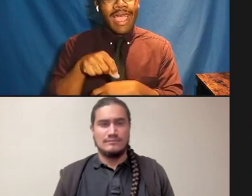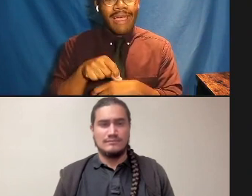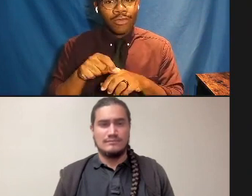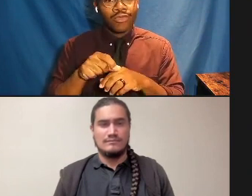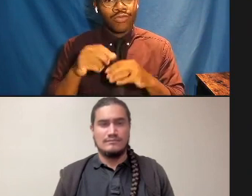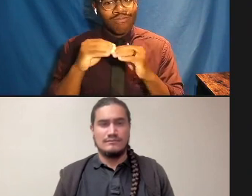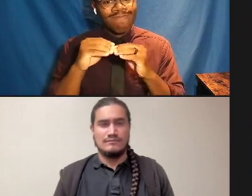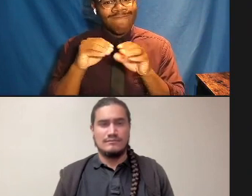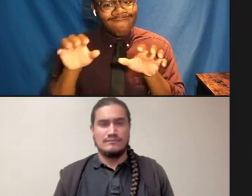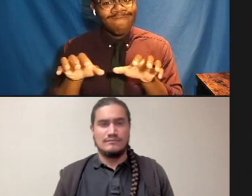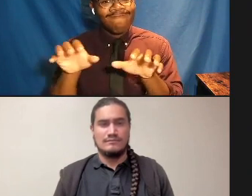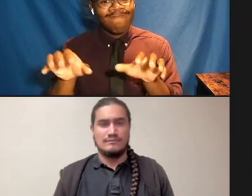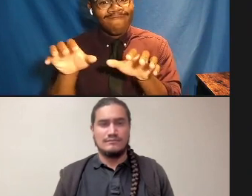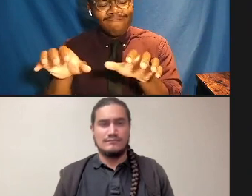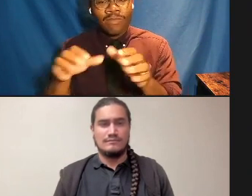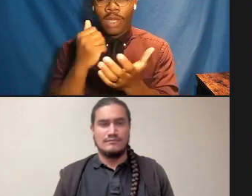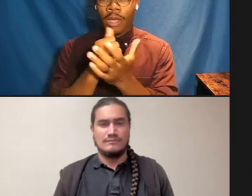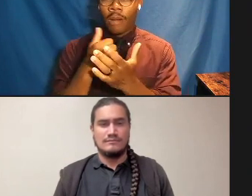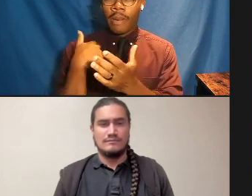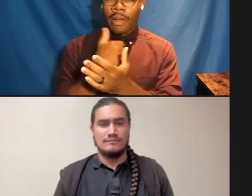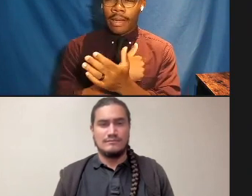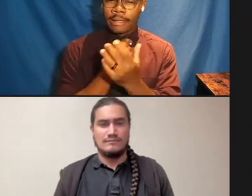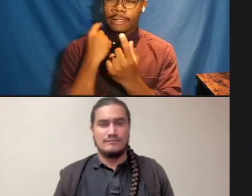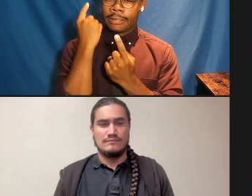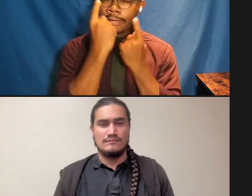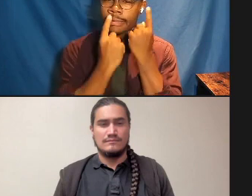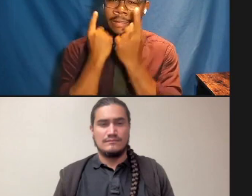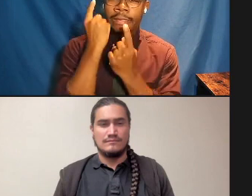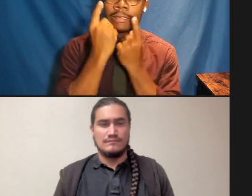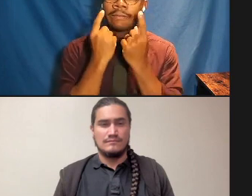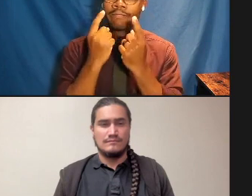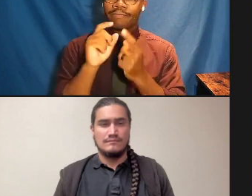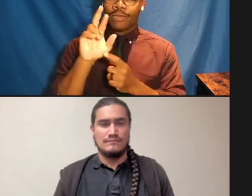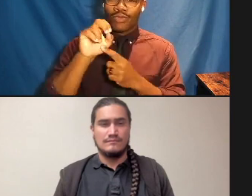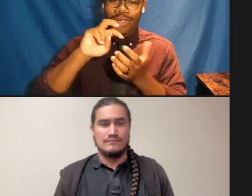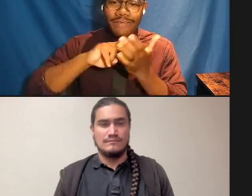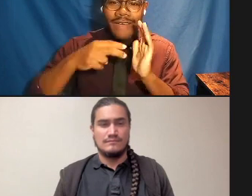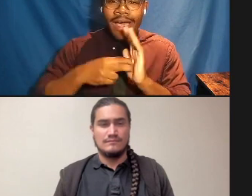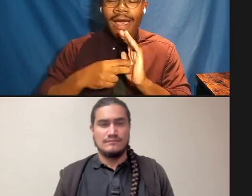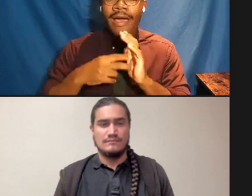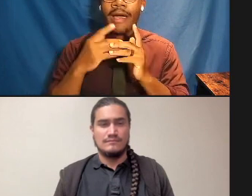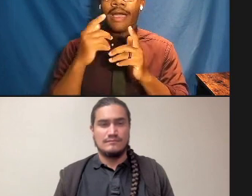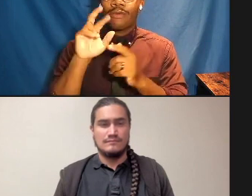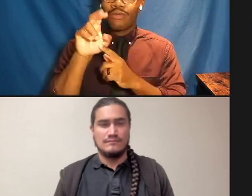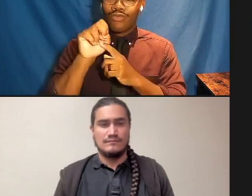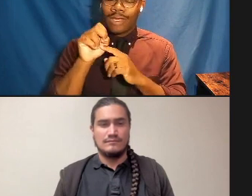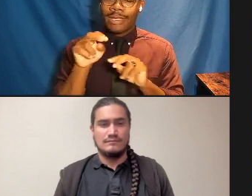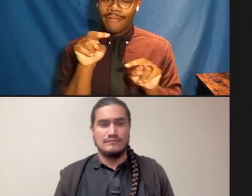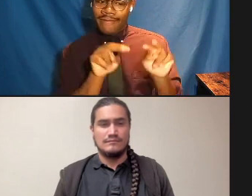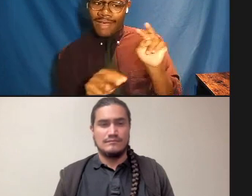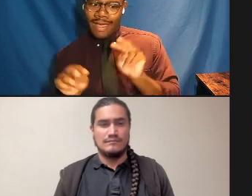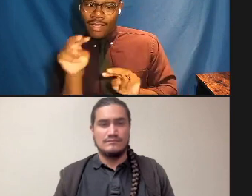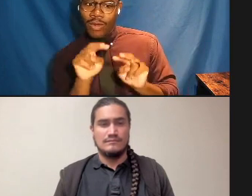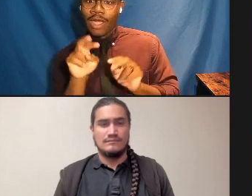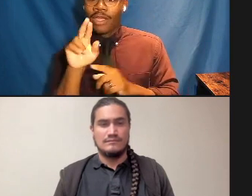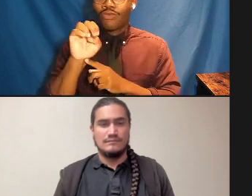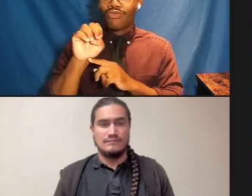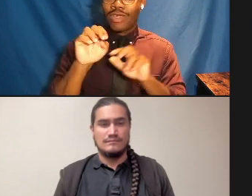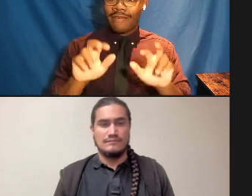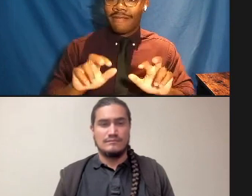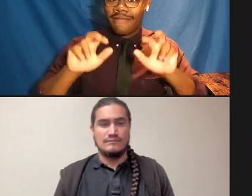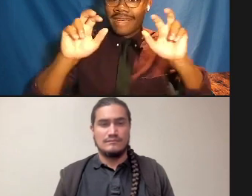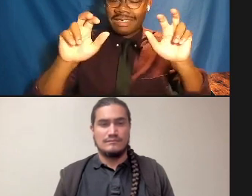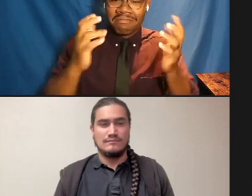redefine, reevaluate, and reinvest in ways that maybe we haven't done wholeheartedly to date